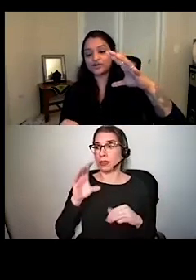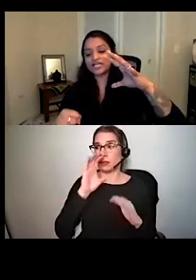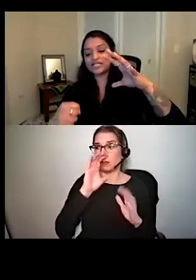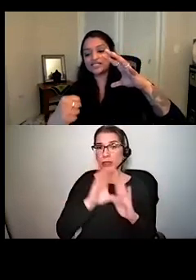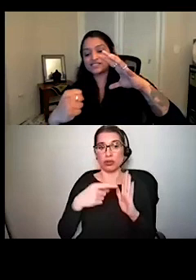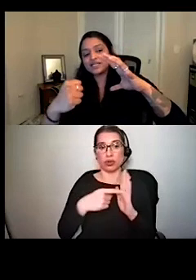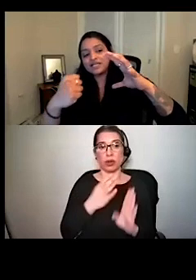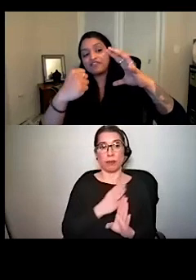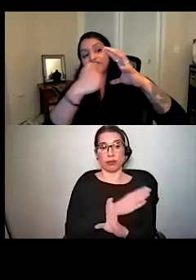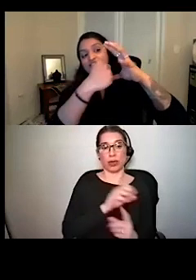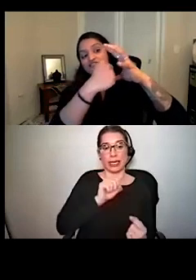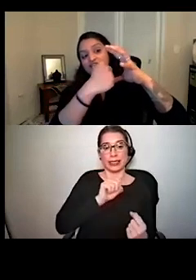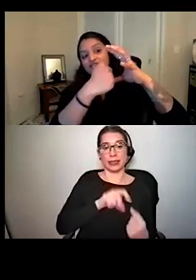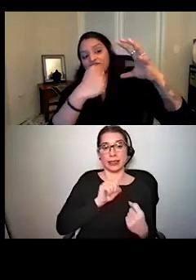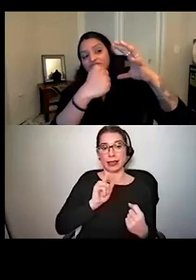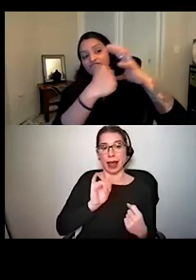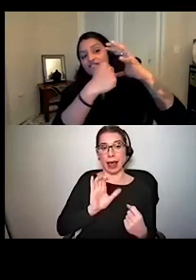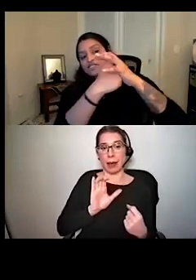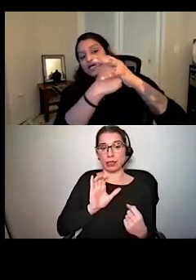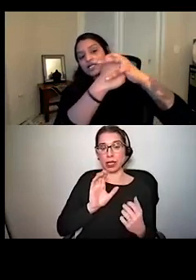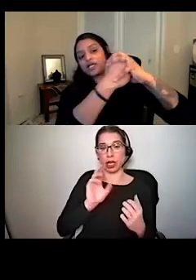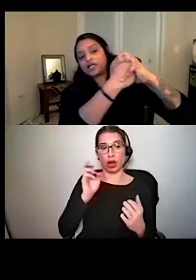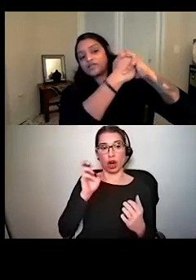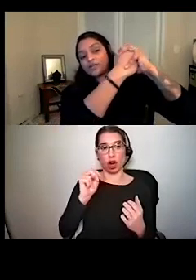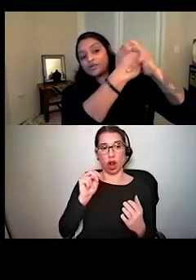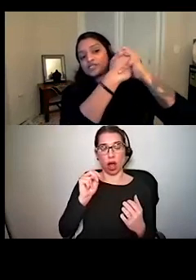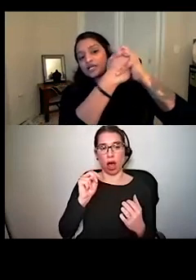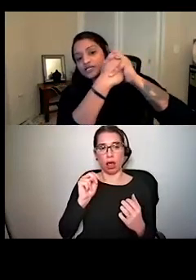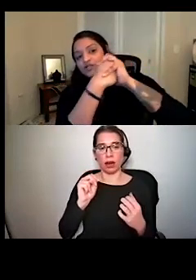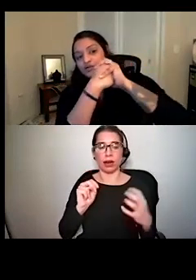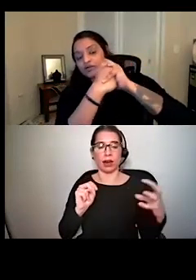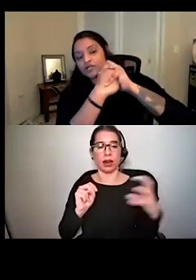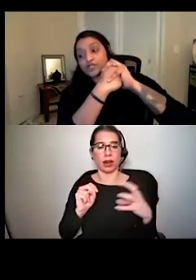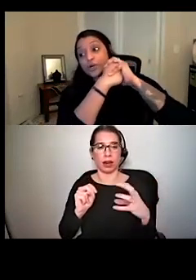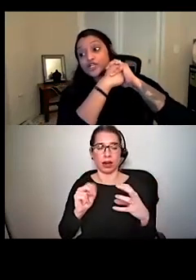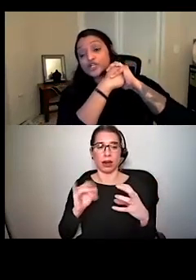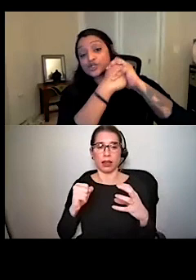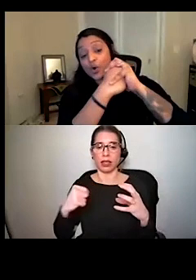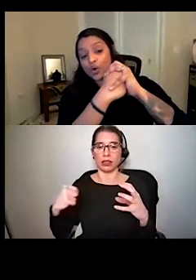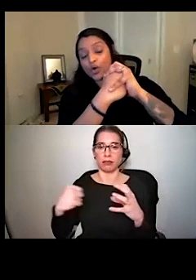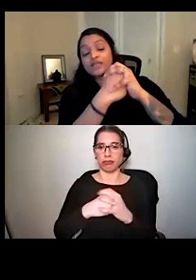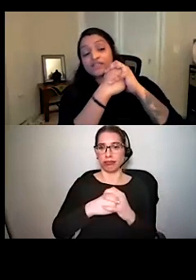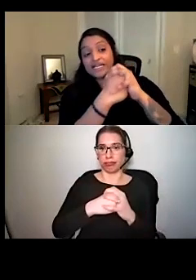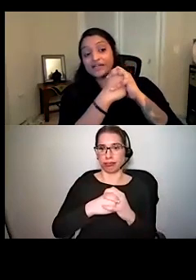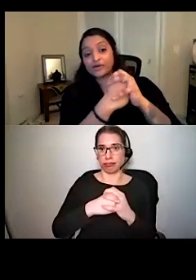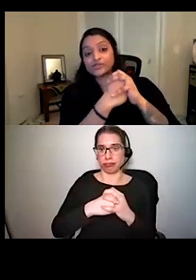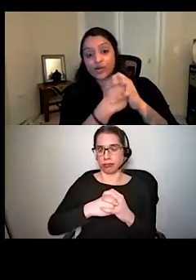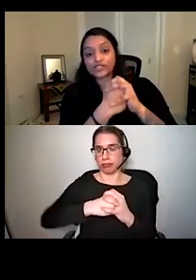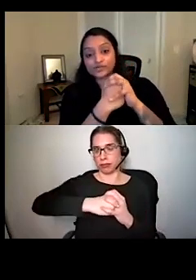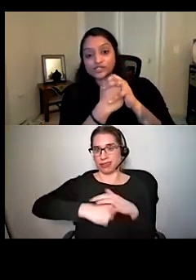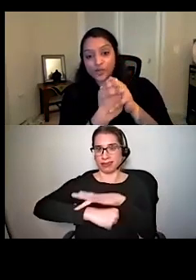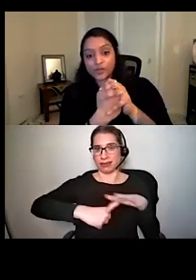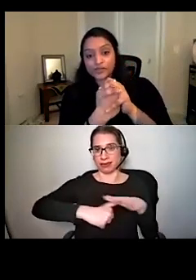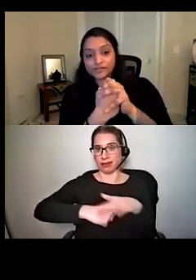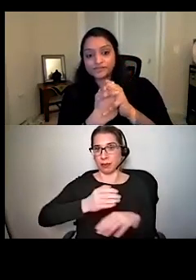neuron is effectively face-hugging the postsynaptic neuron to ensure that it knows